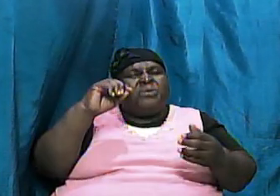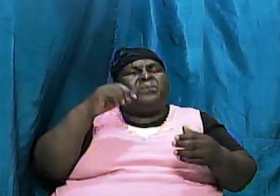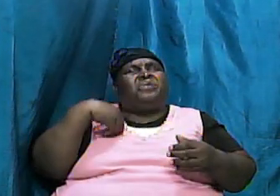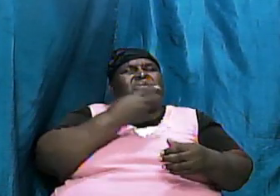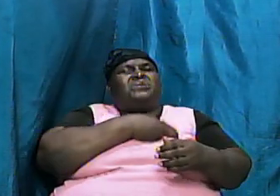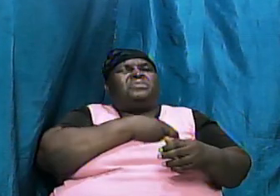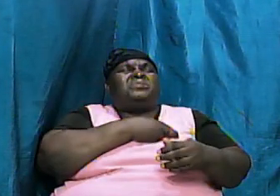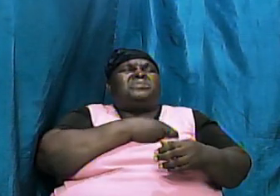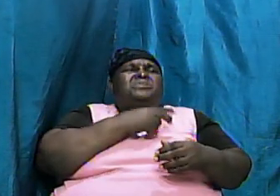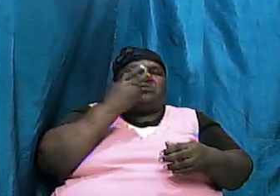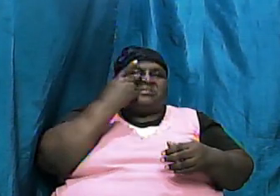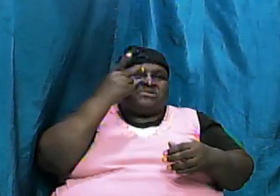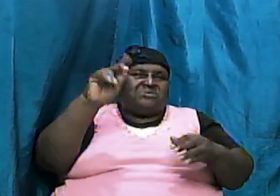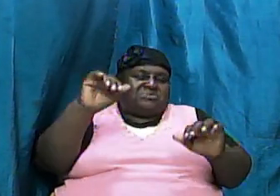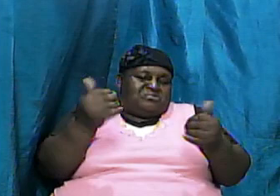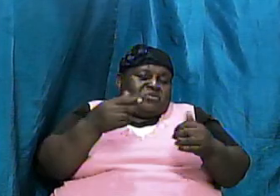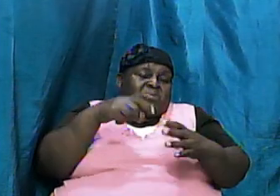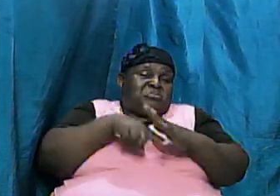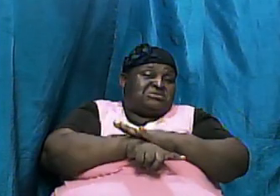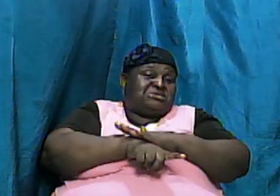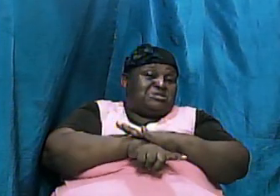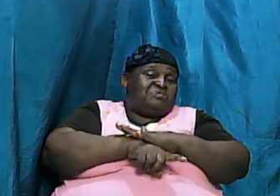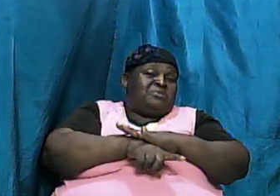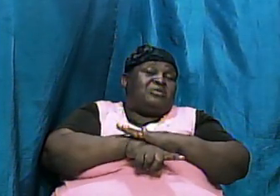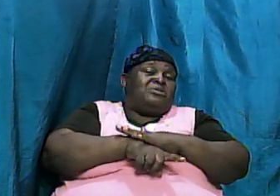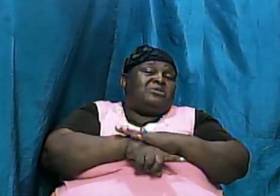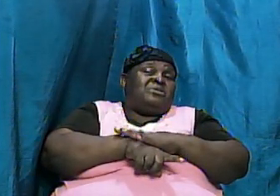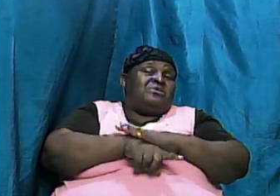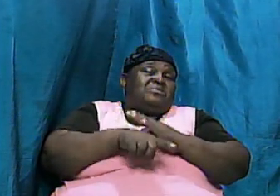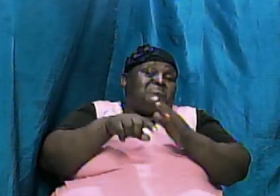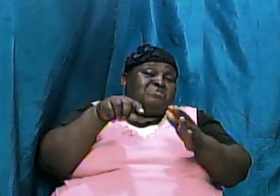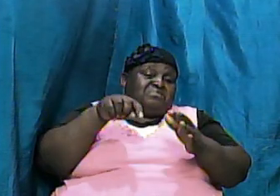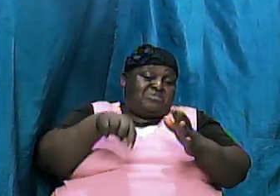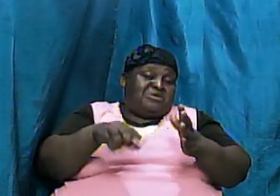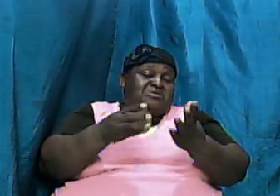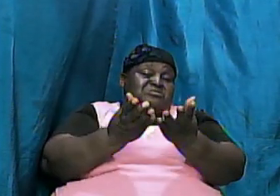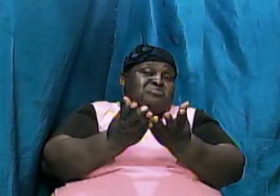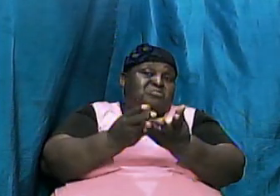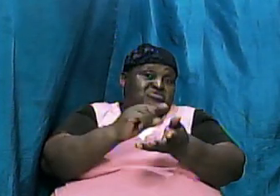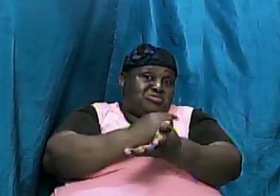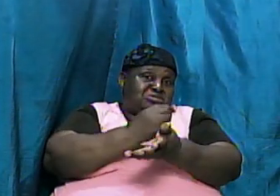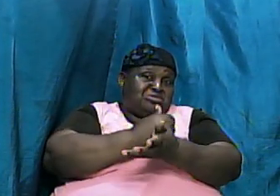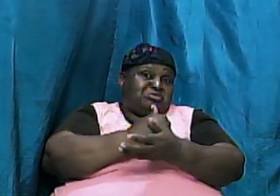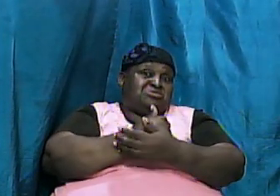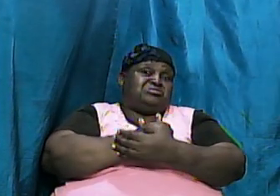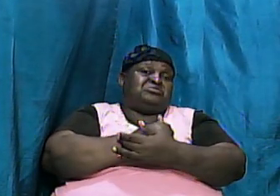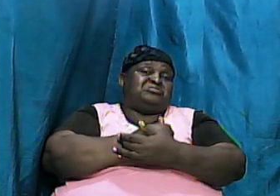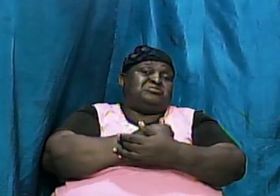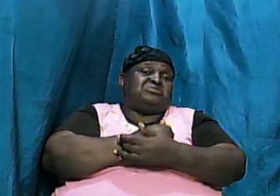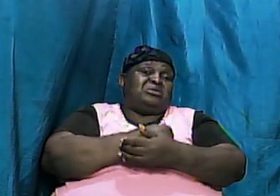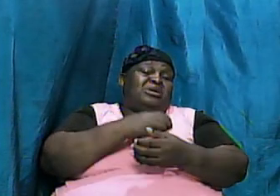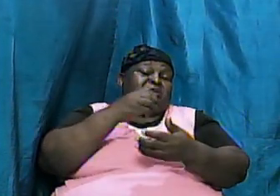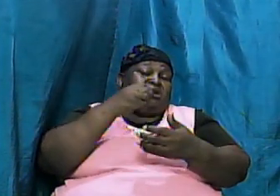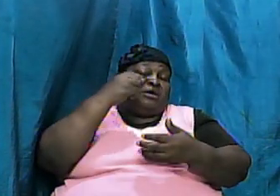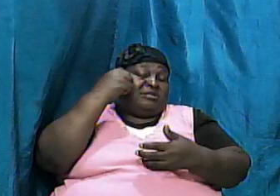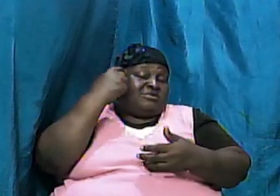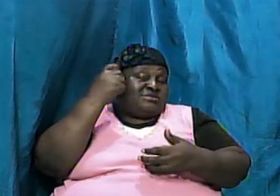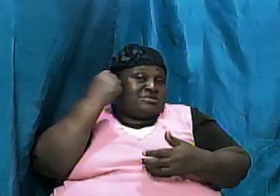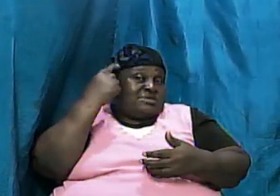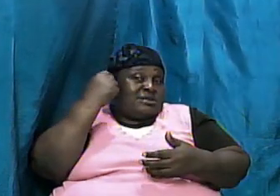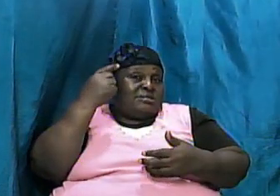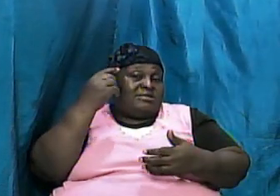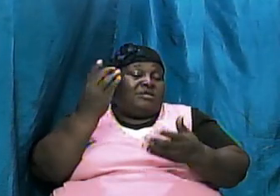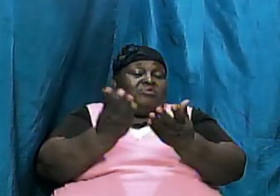how deep this book is and for us to come to an understanding of the book of Genesis so that